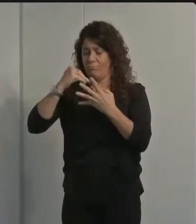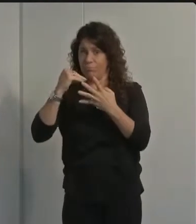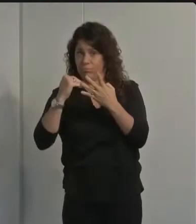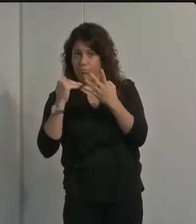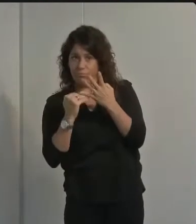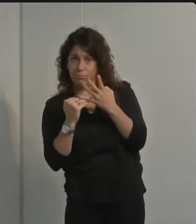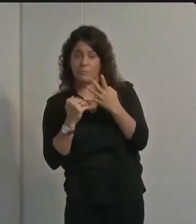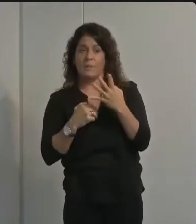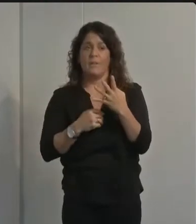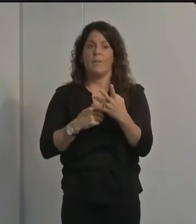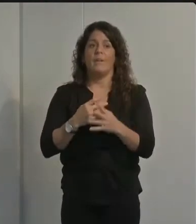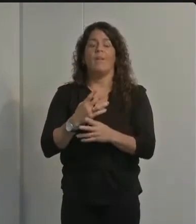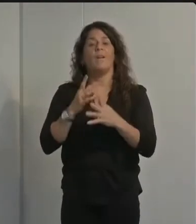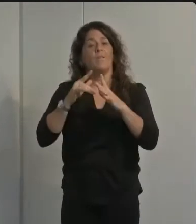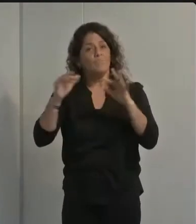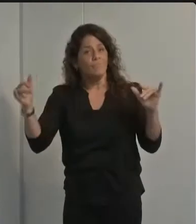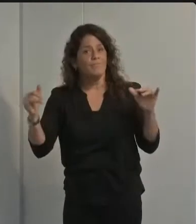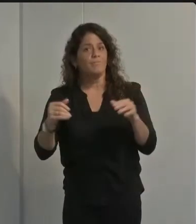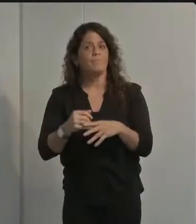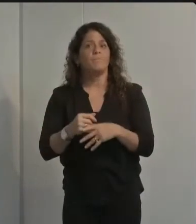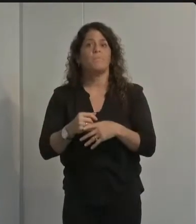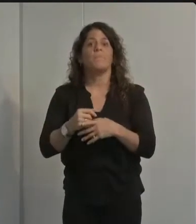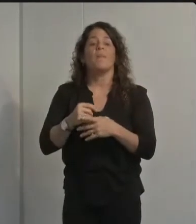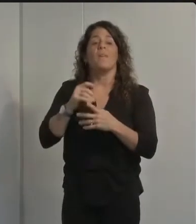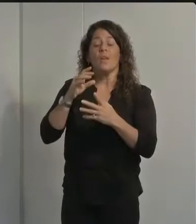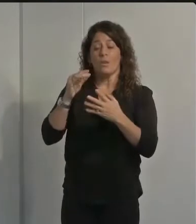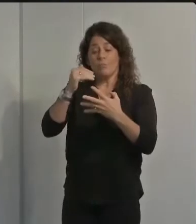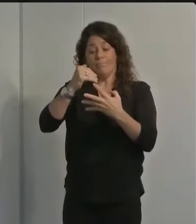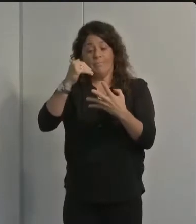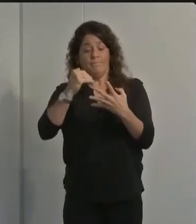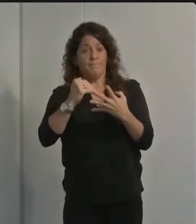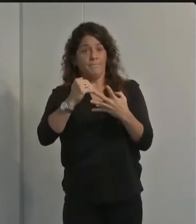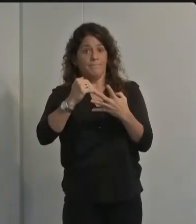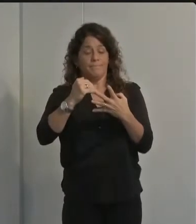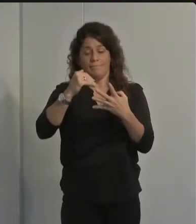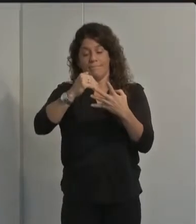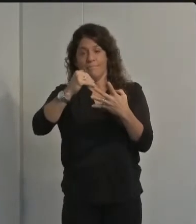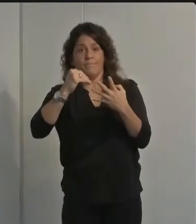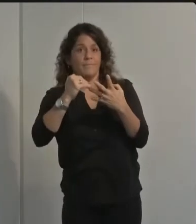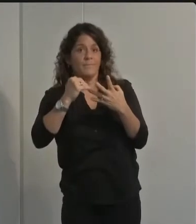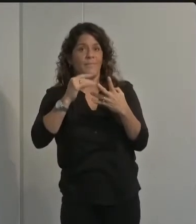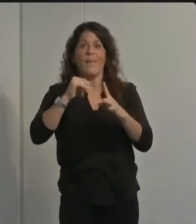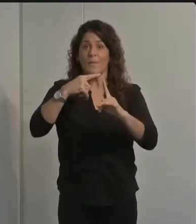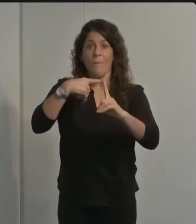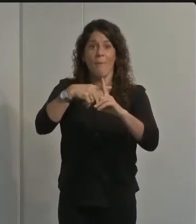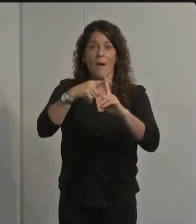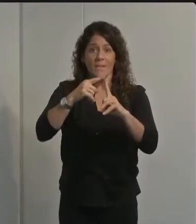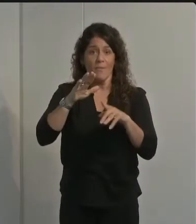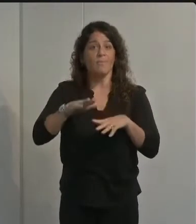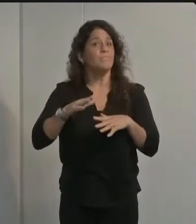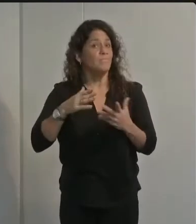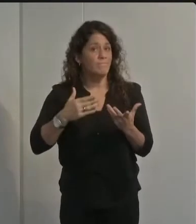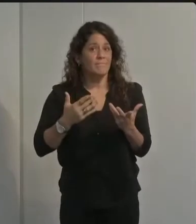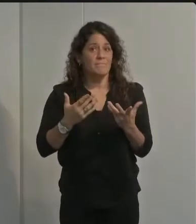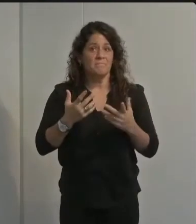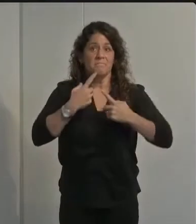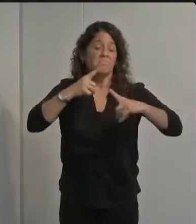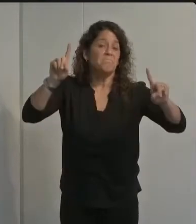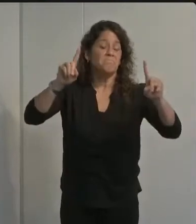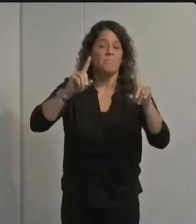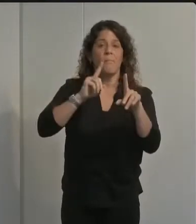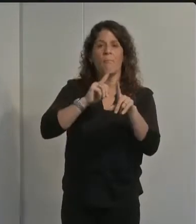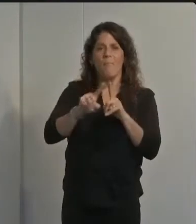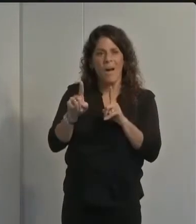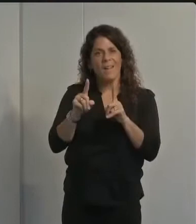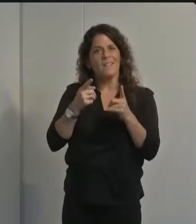red to orange and so forth are certainly positive steps but it does not mean that the risk or threat is over much like when a category four